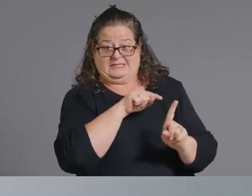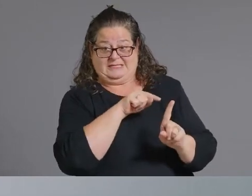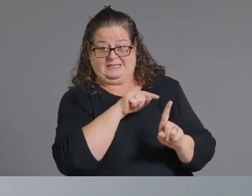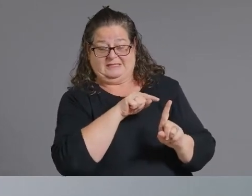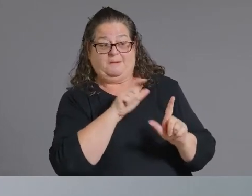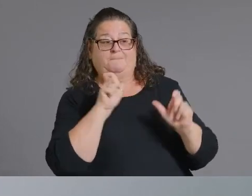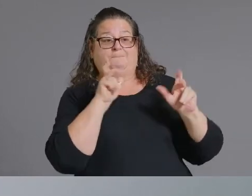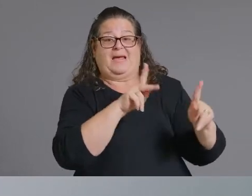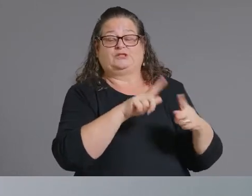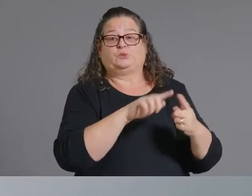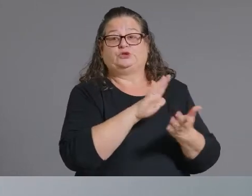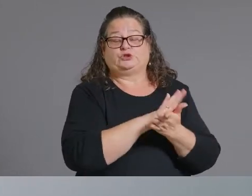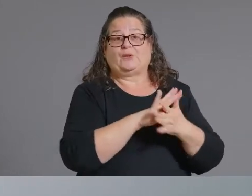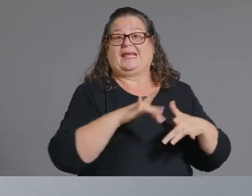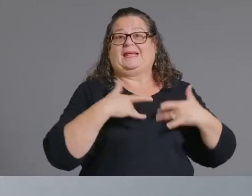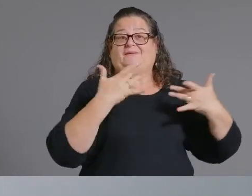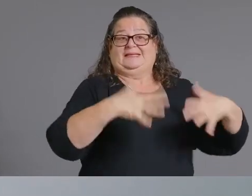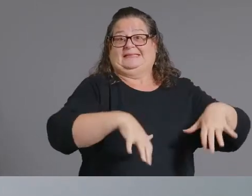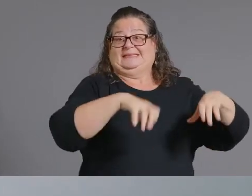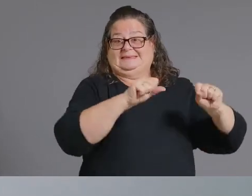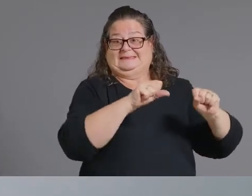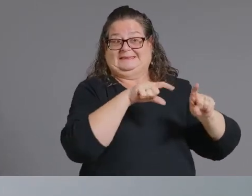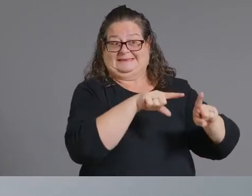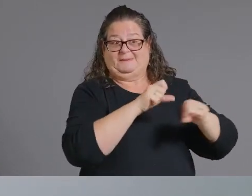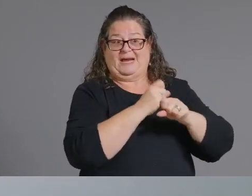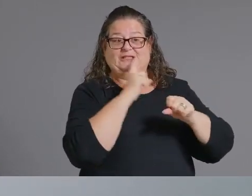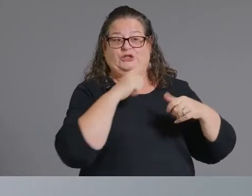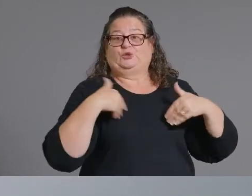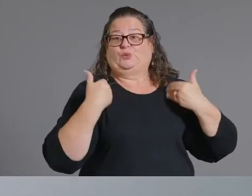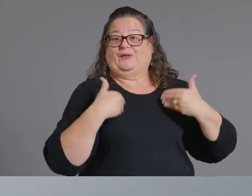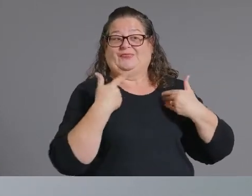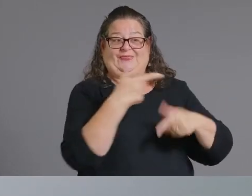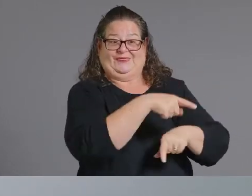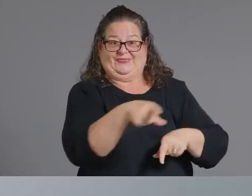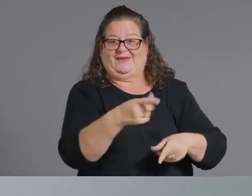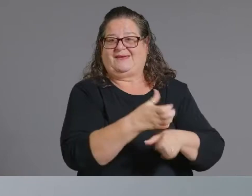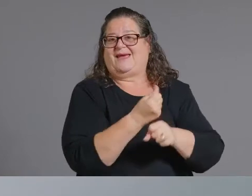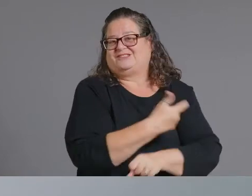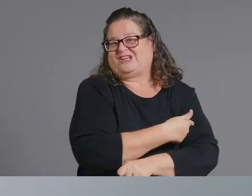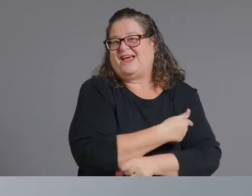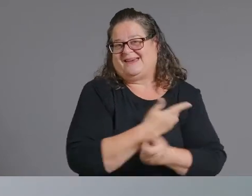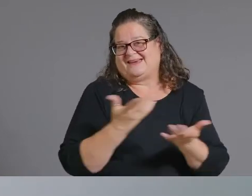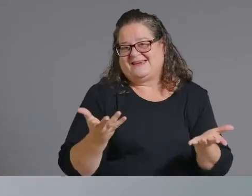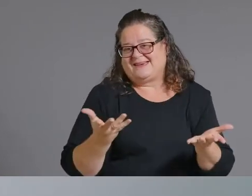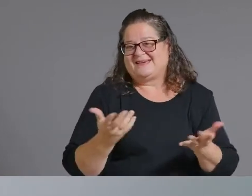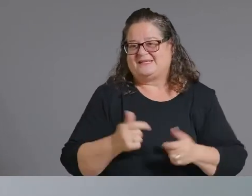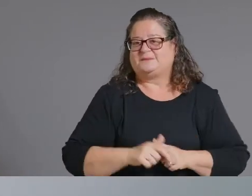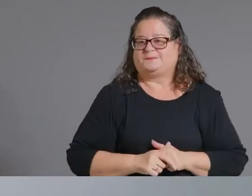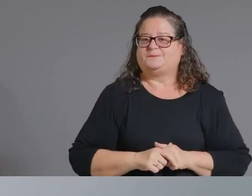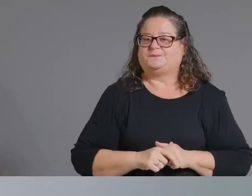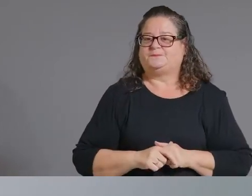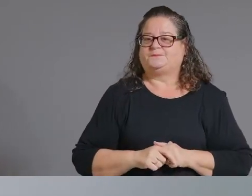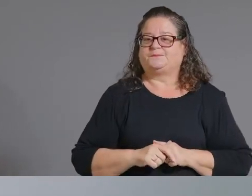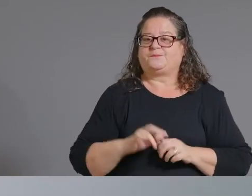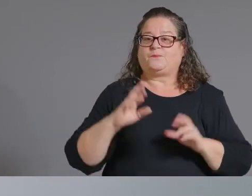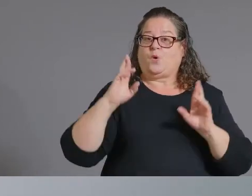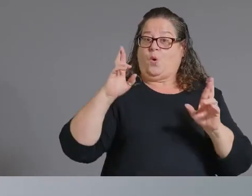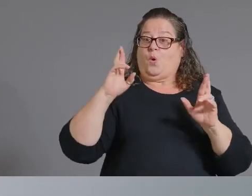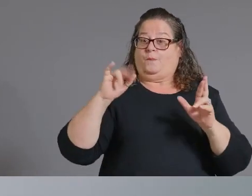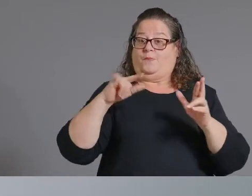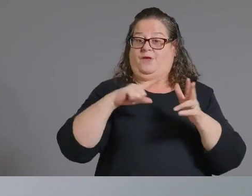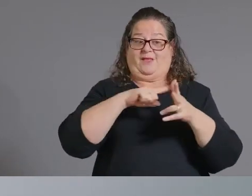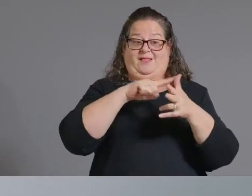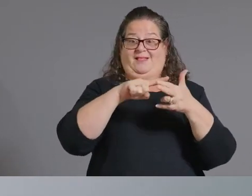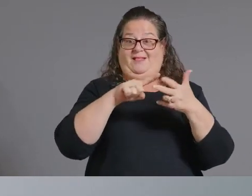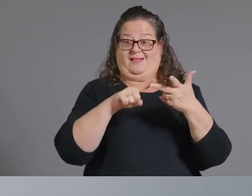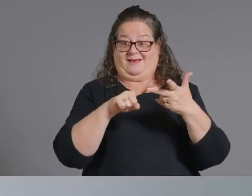establish some events so that when one of the vaccines gets approved for all ages we're ready to go and to be ready to